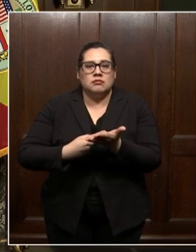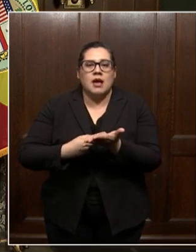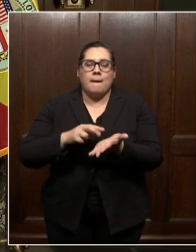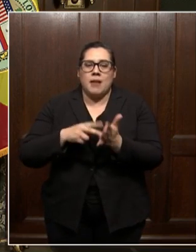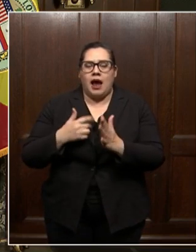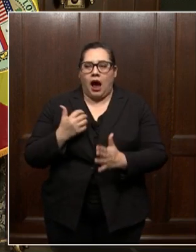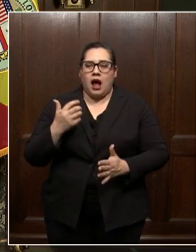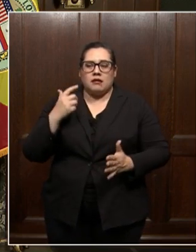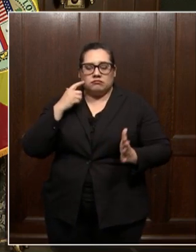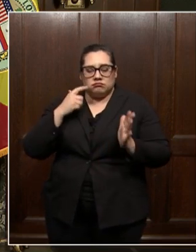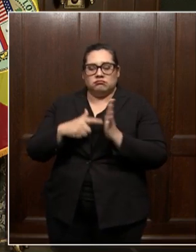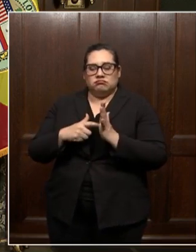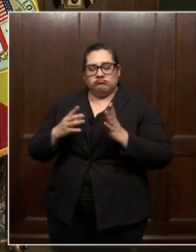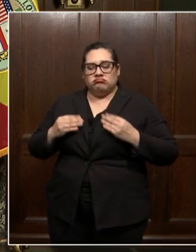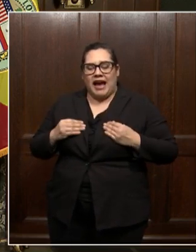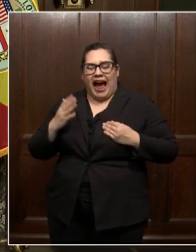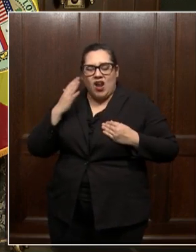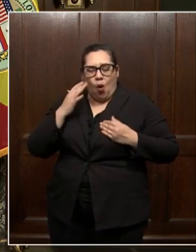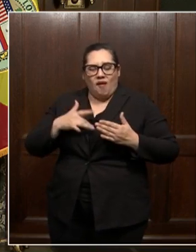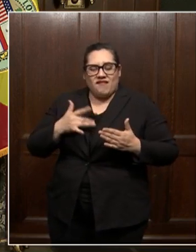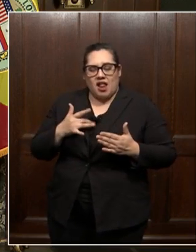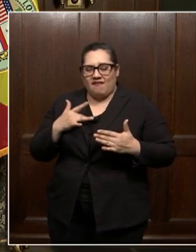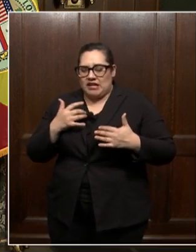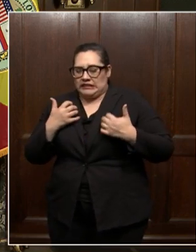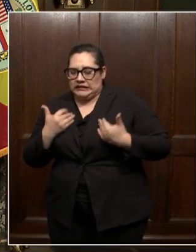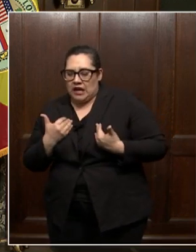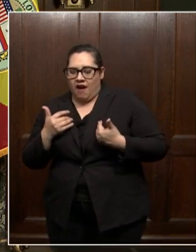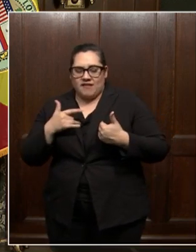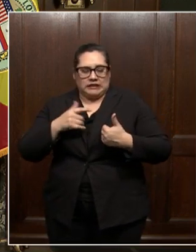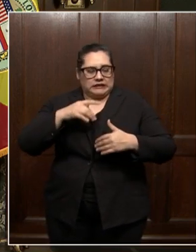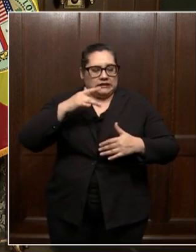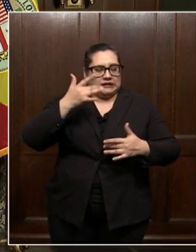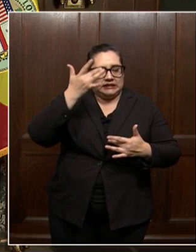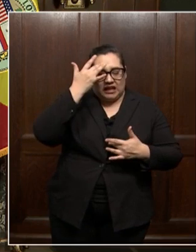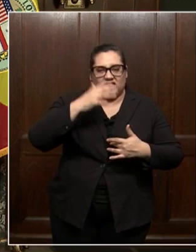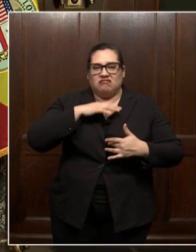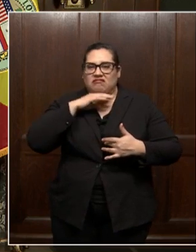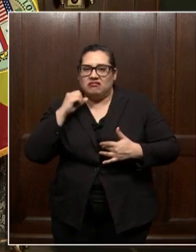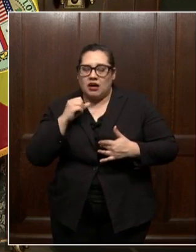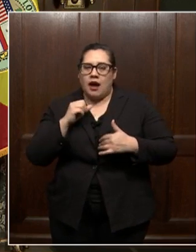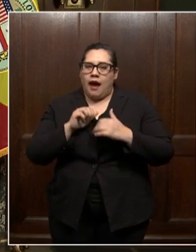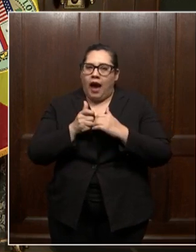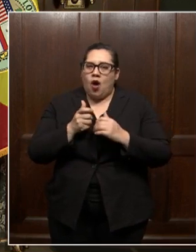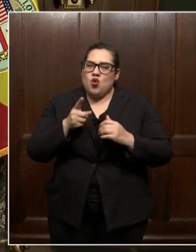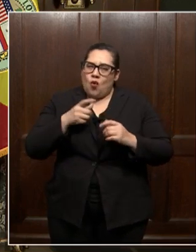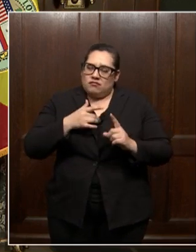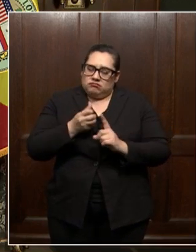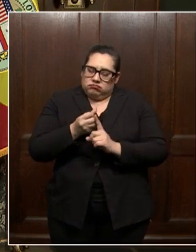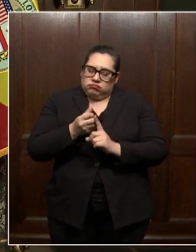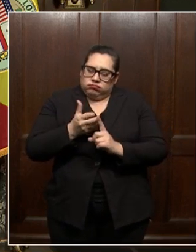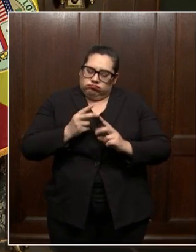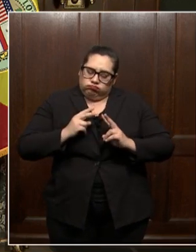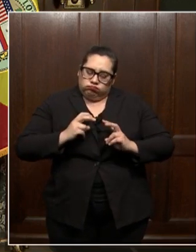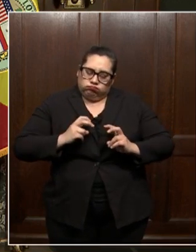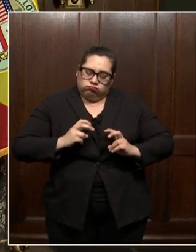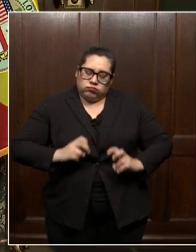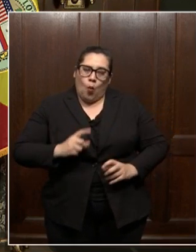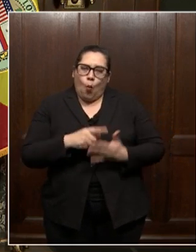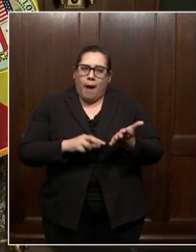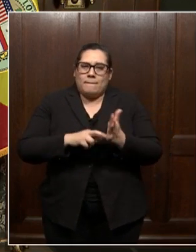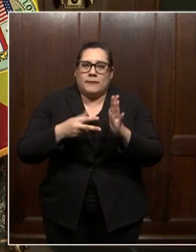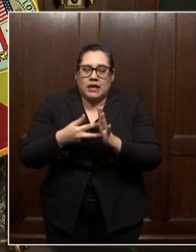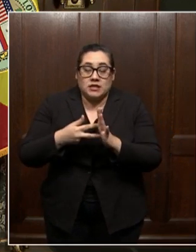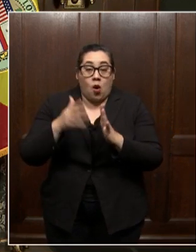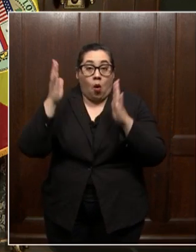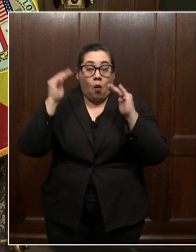I'm feeling. I'm feeling tired. I'm sick of this. How long is this going to happen? Unpack those feelings of what it means. And hopefully that will